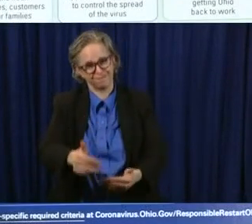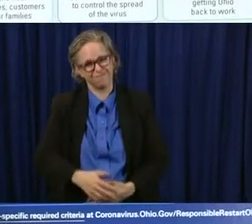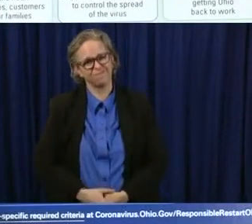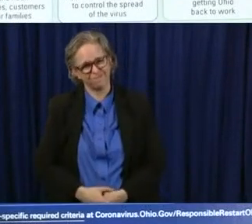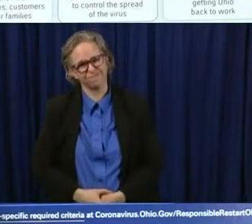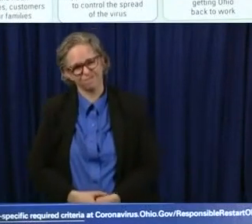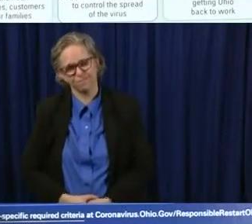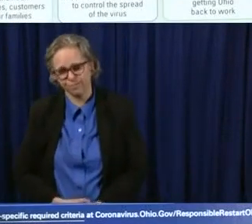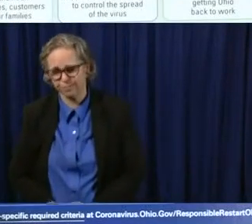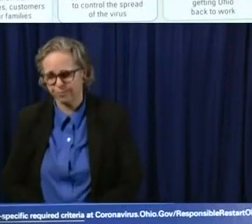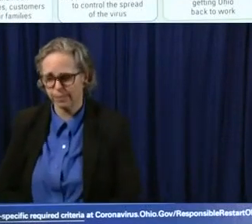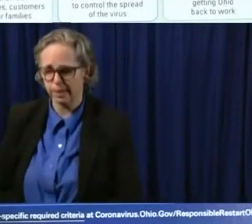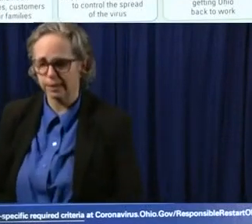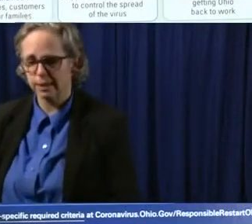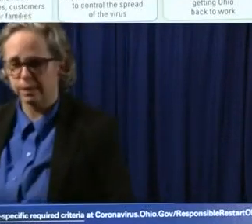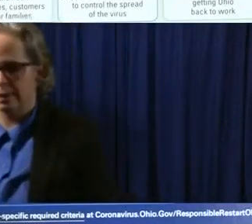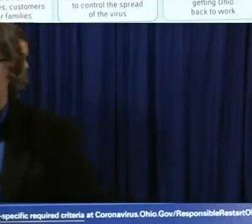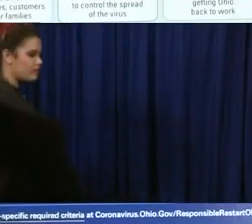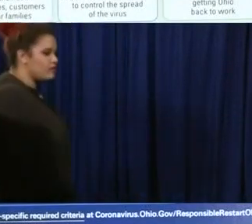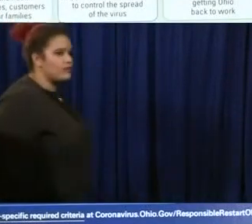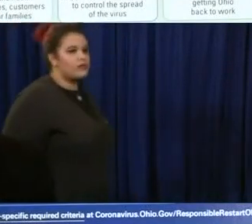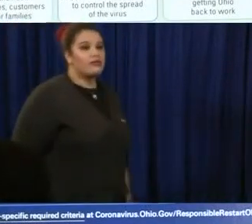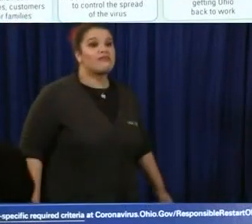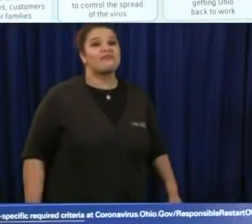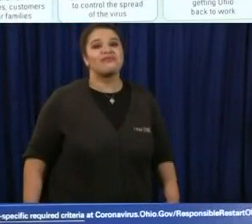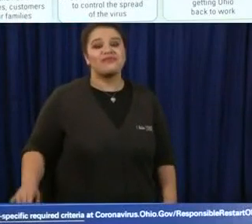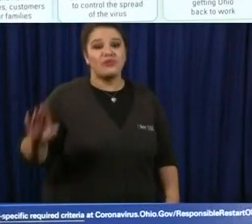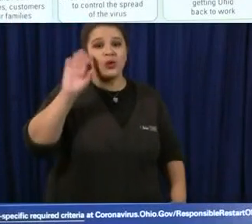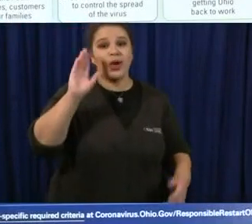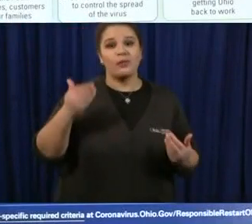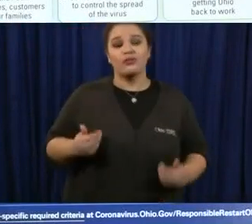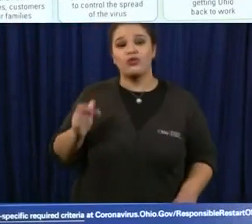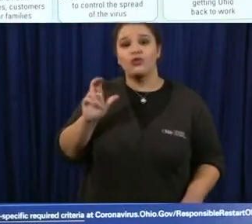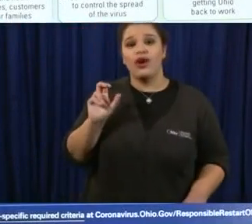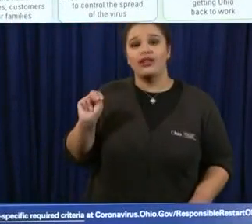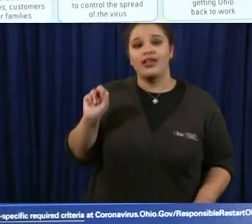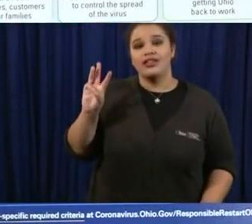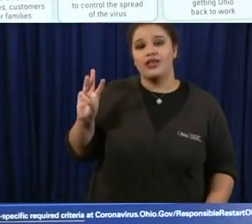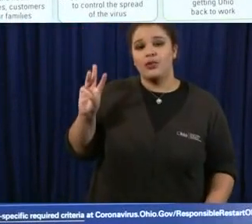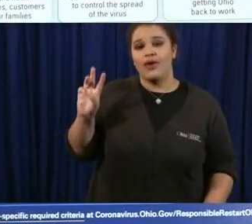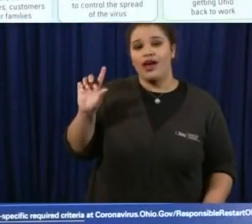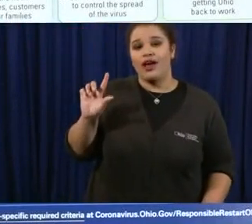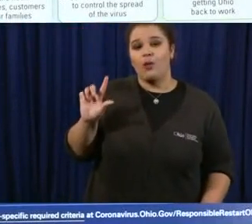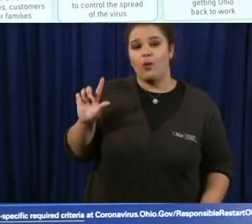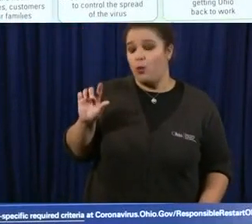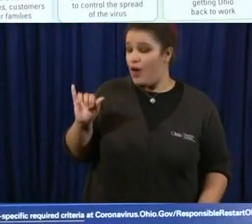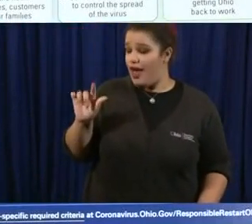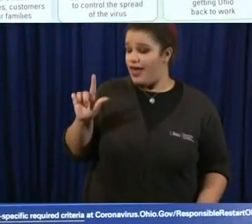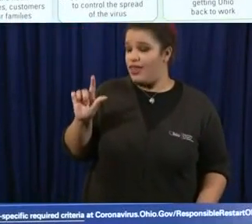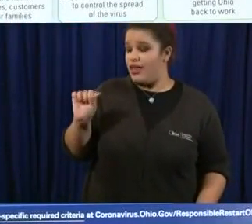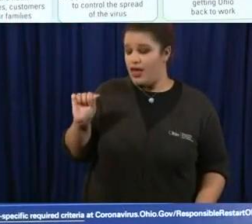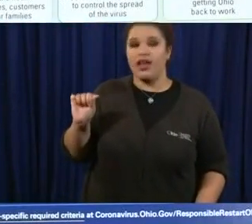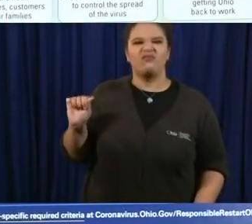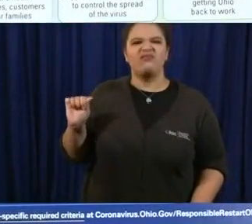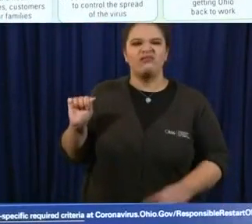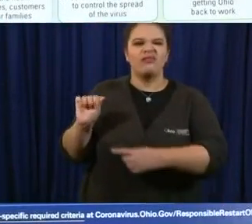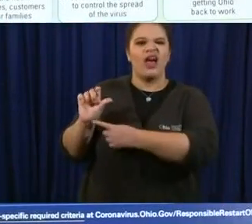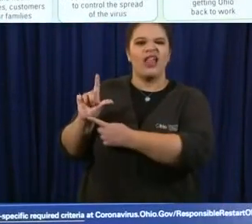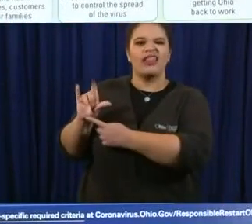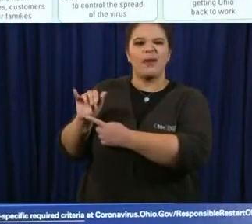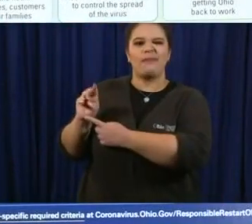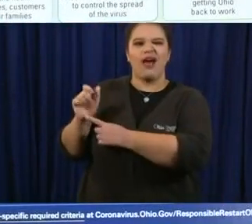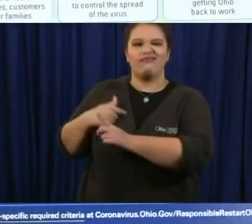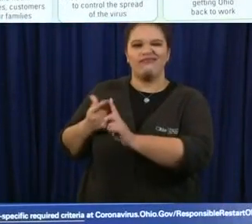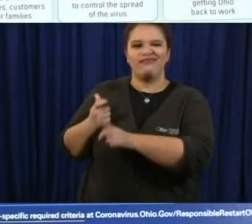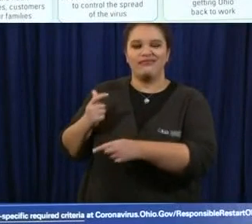hi everyone oran hammy with wlio and lima uh my question is for the governor and lieutenant governor if we could return to the face mask face coverings once